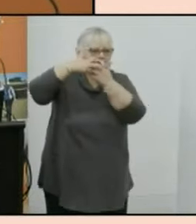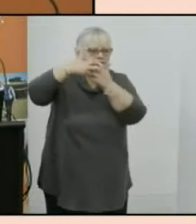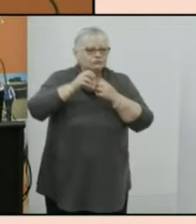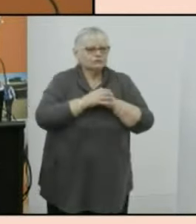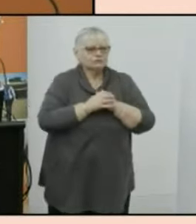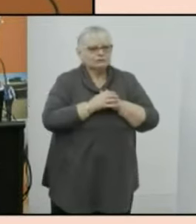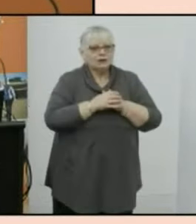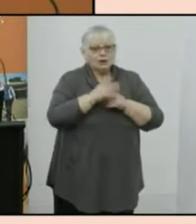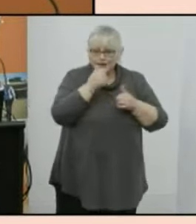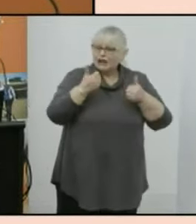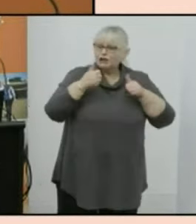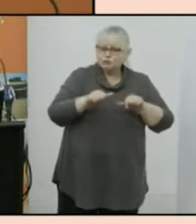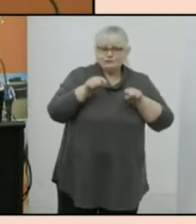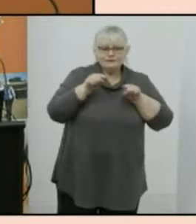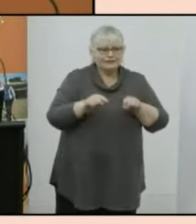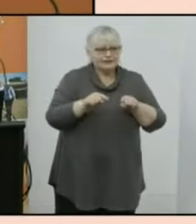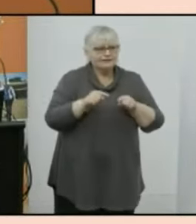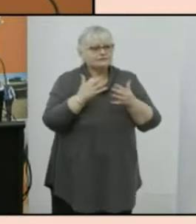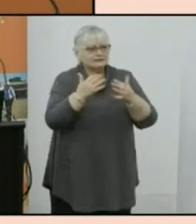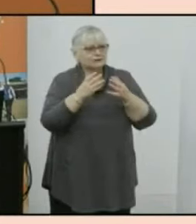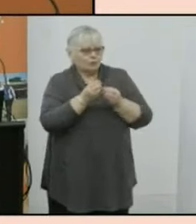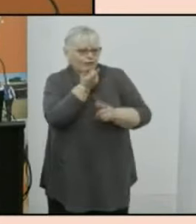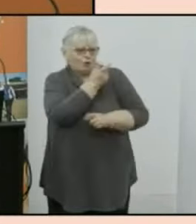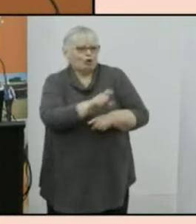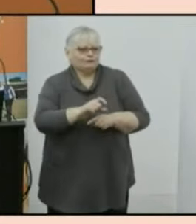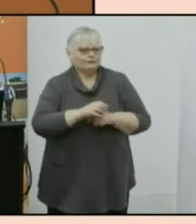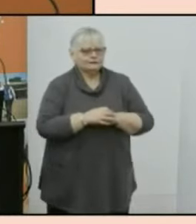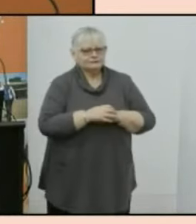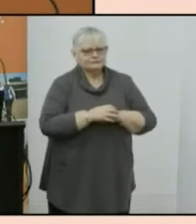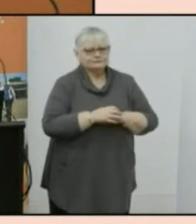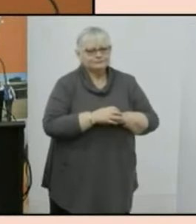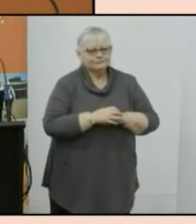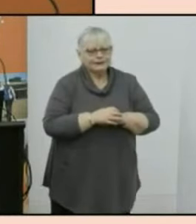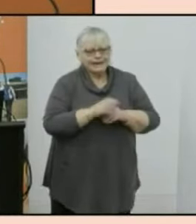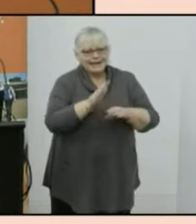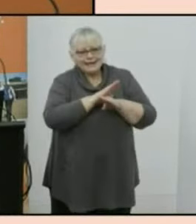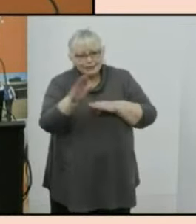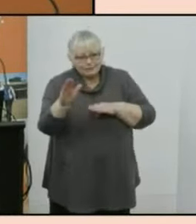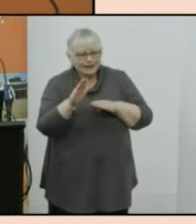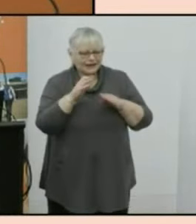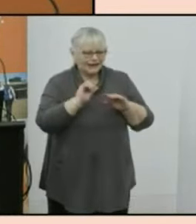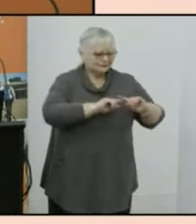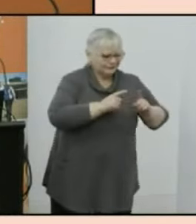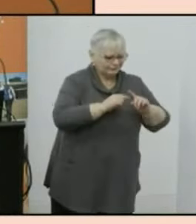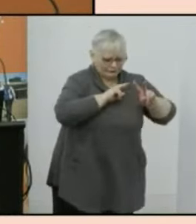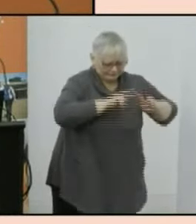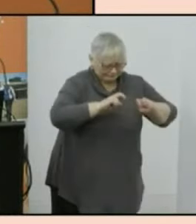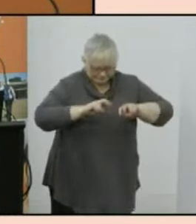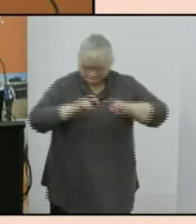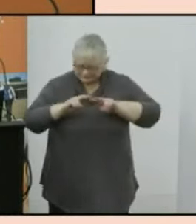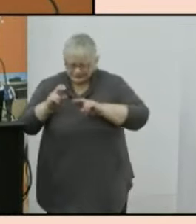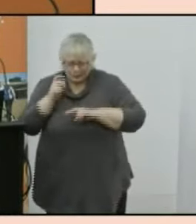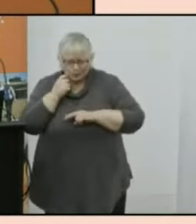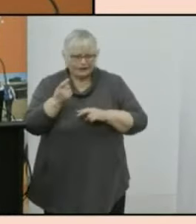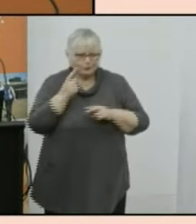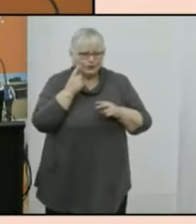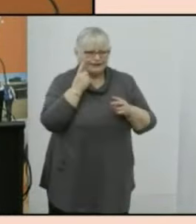can be used with confidence the panel undertook a range of analyses in making our assessment